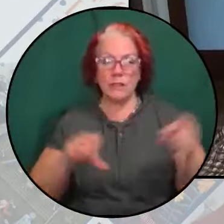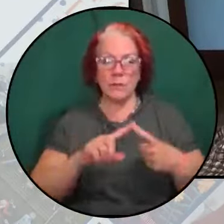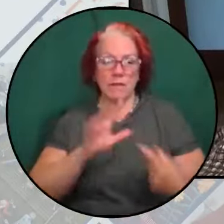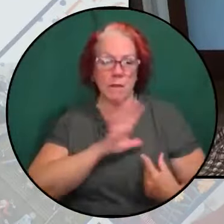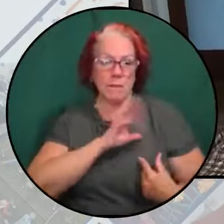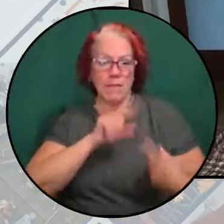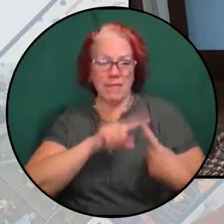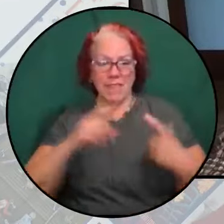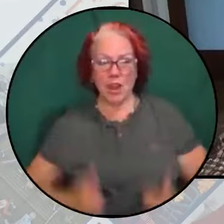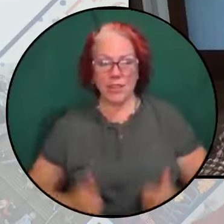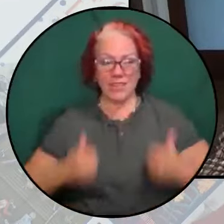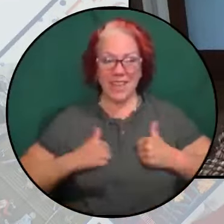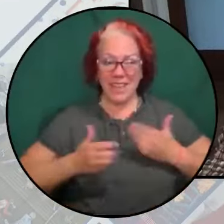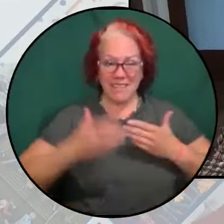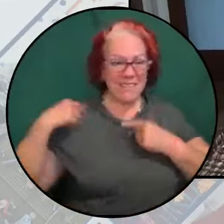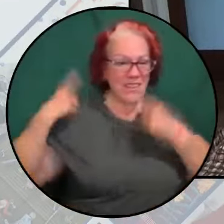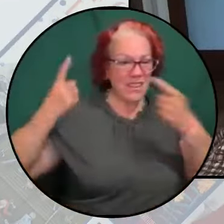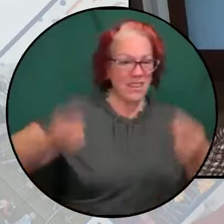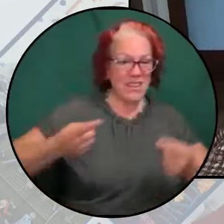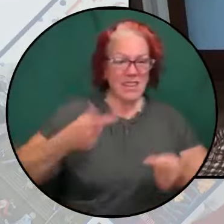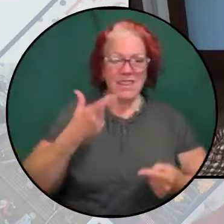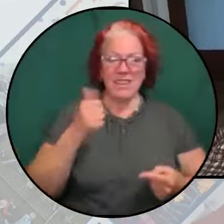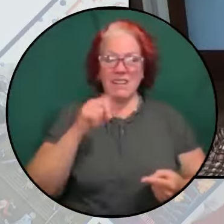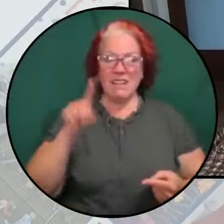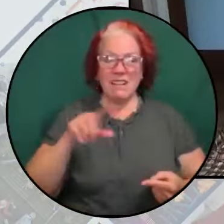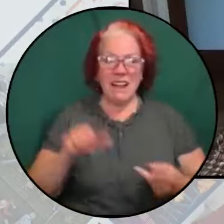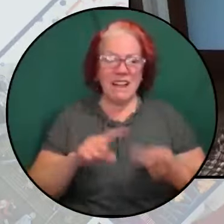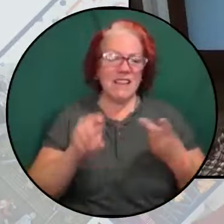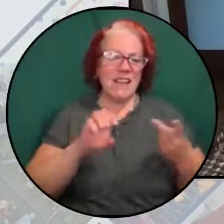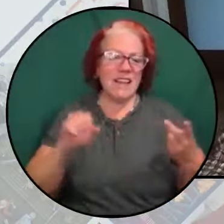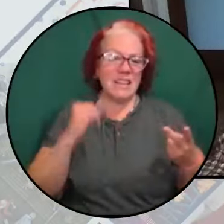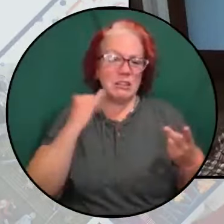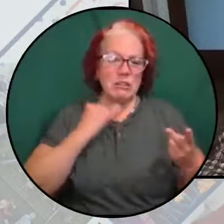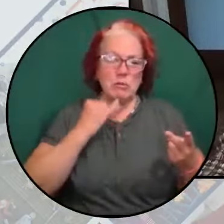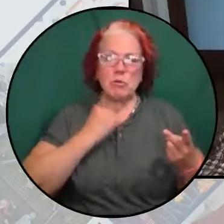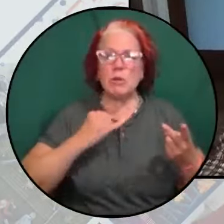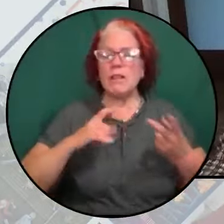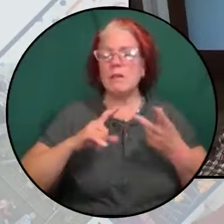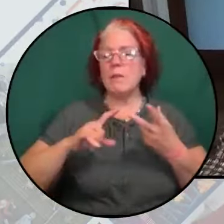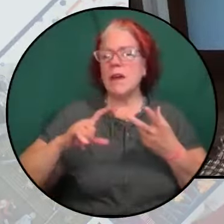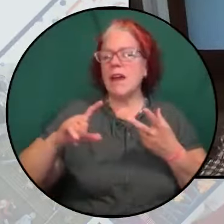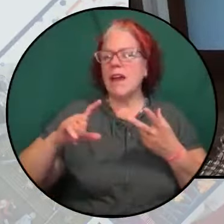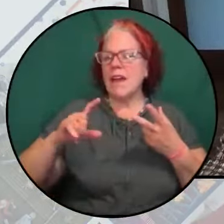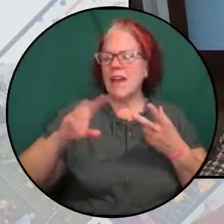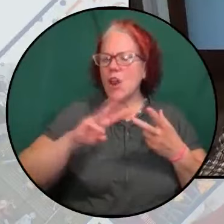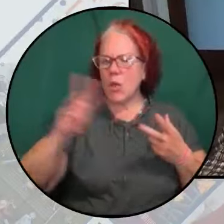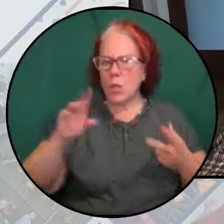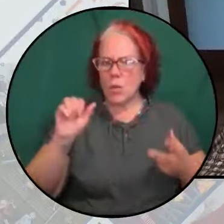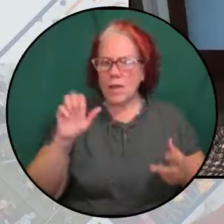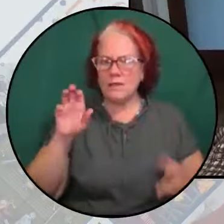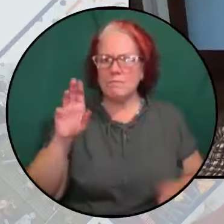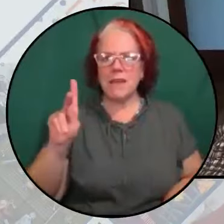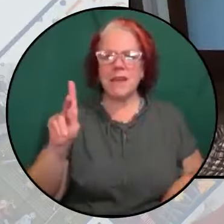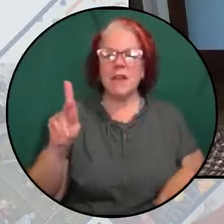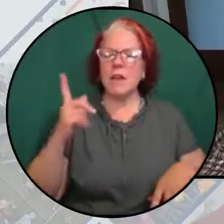life in Gaza and East Jerusalem and, of course, in the West Bay, warned us early on that we could not